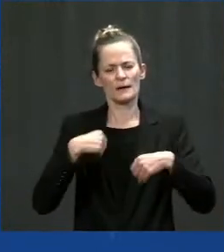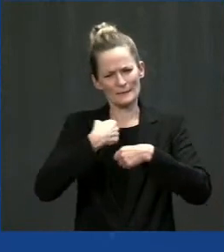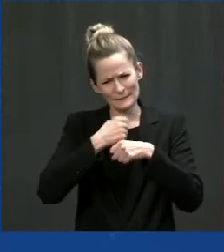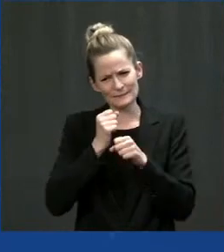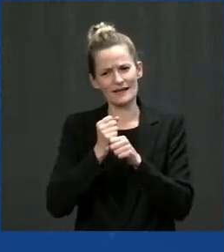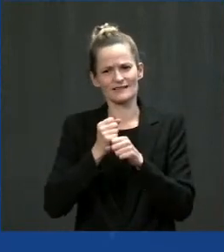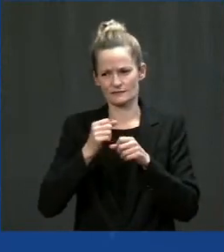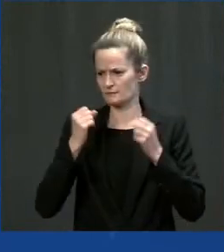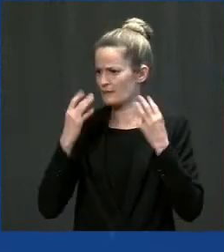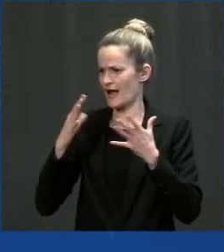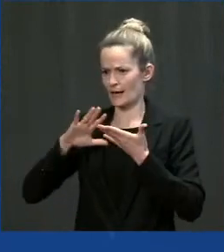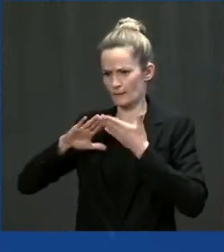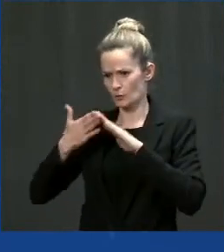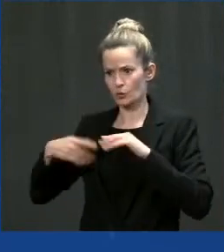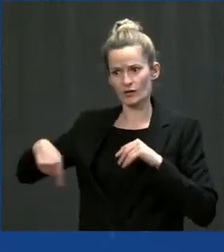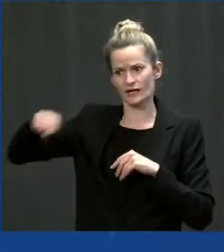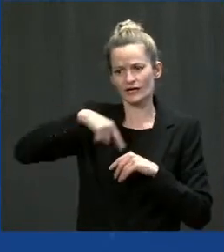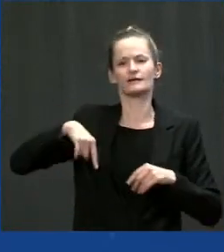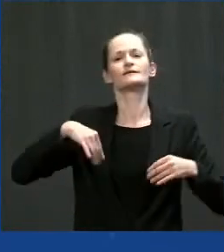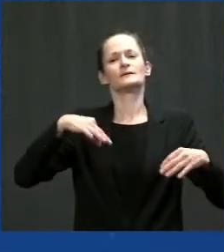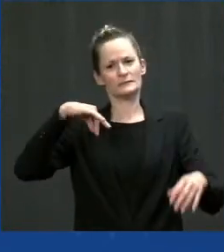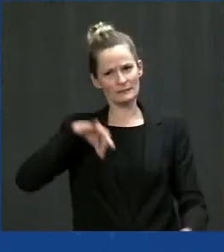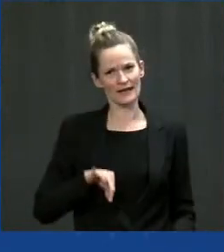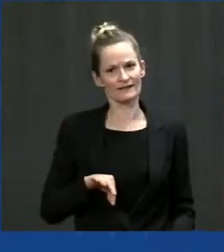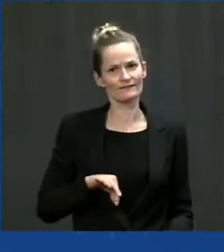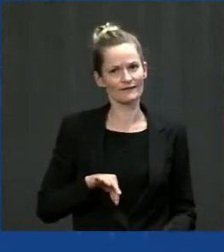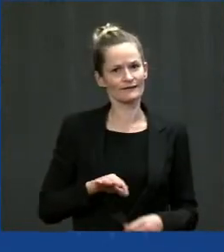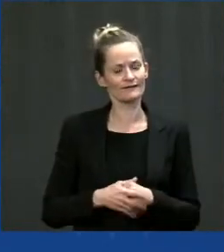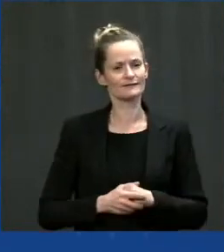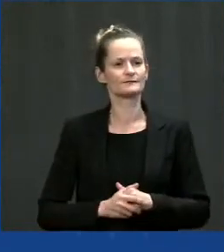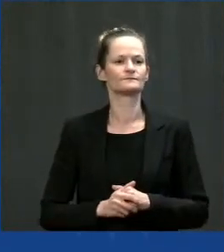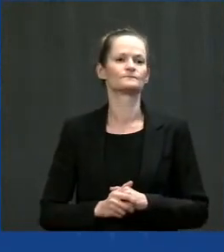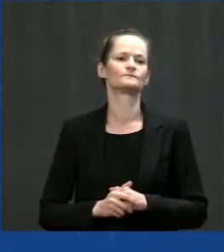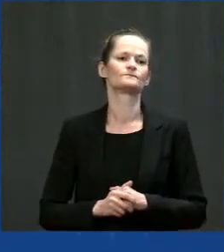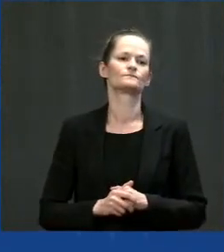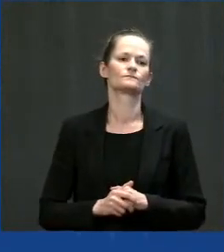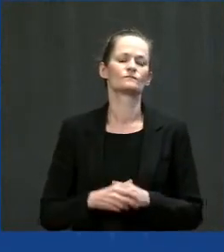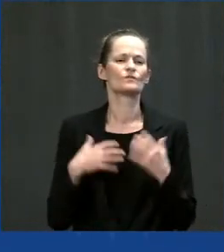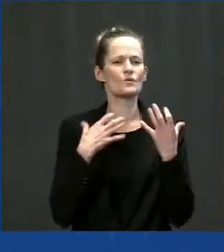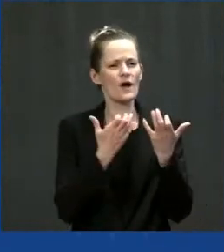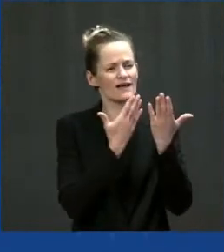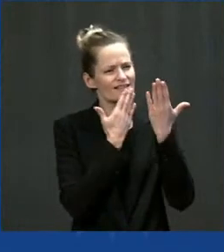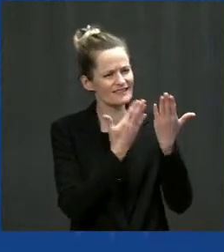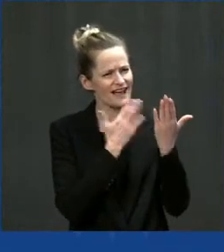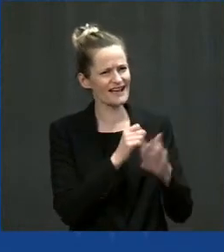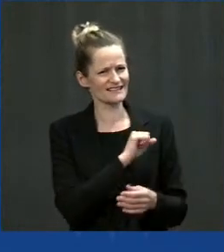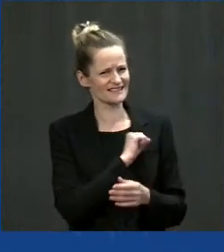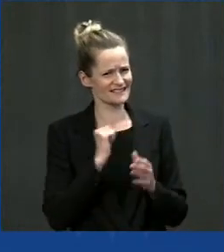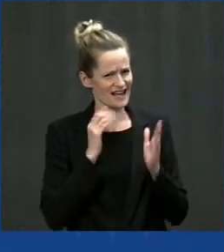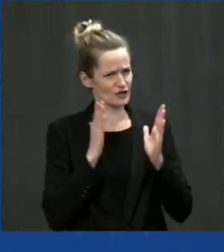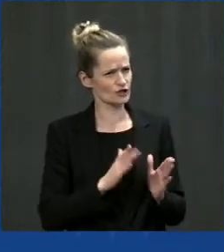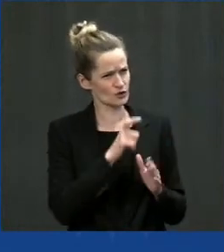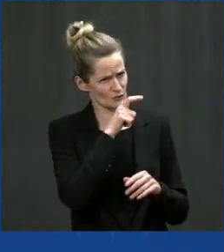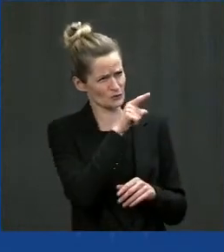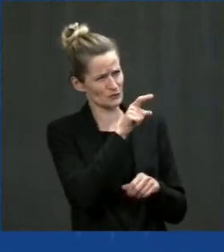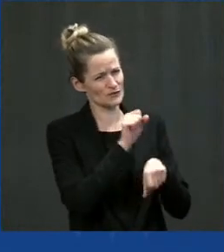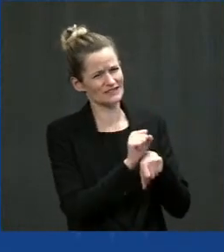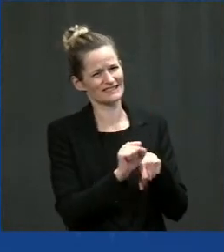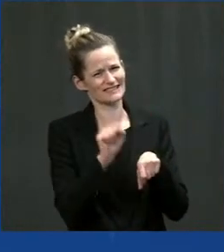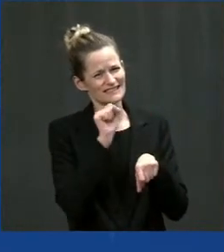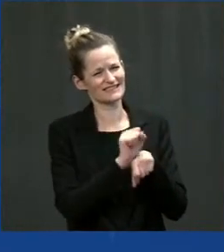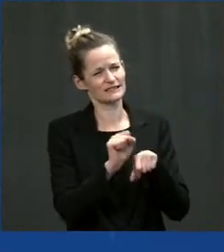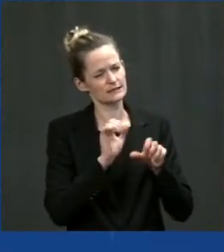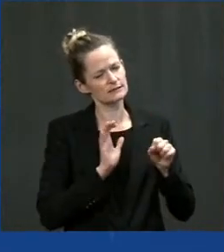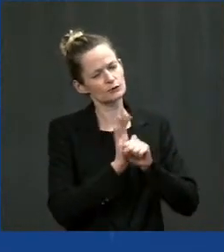done, including Michigan's own Senator Debbie Stavenow and Senator Gary Peters, who've been tireless champions for Michiganders.